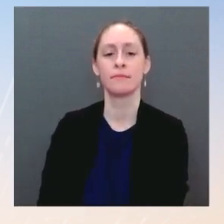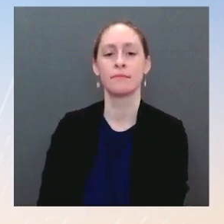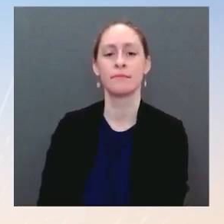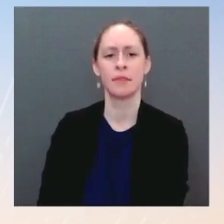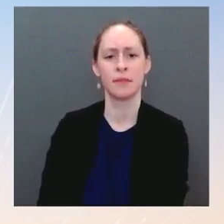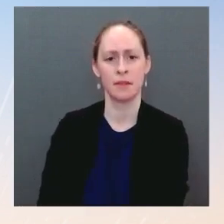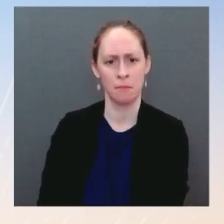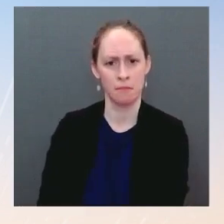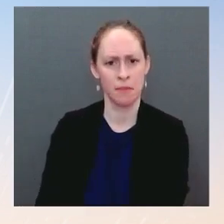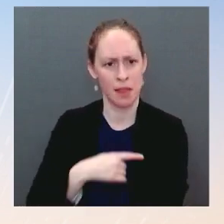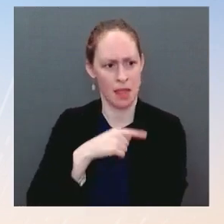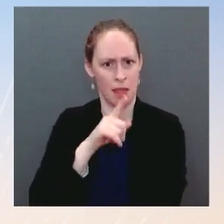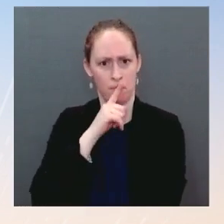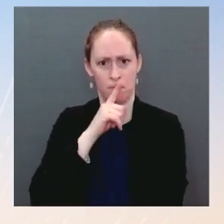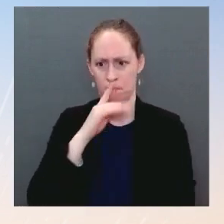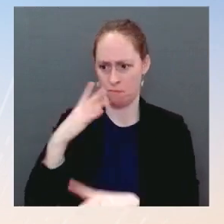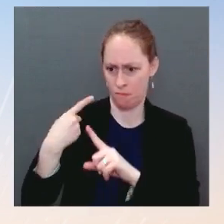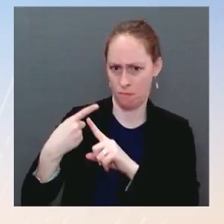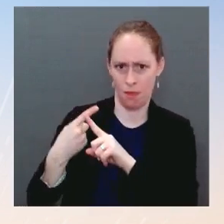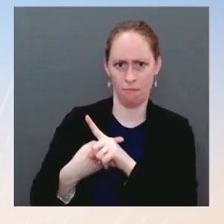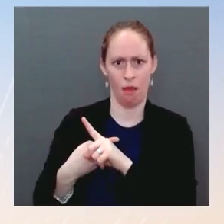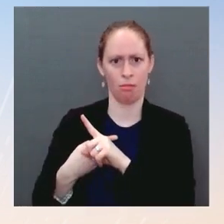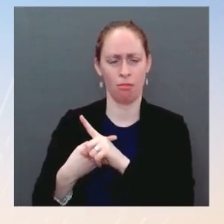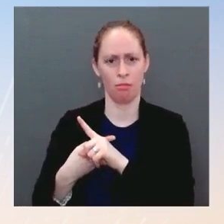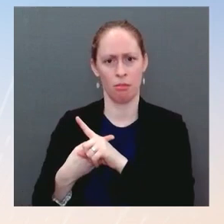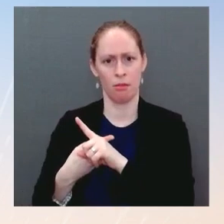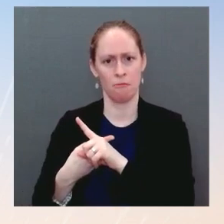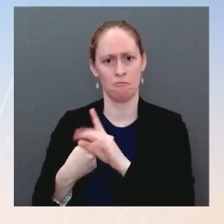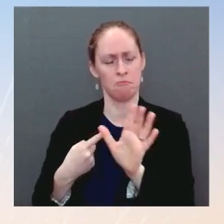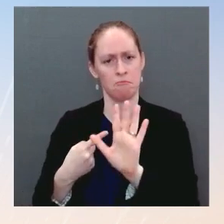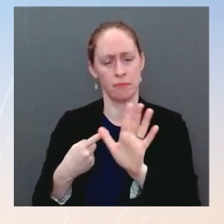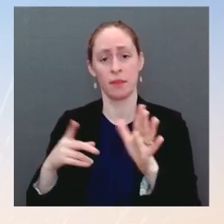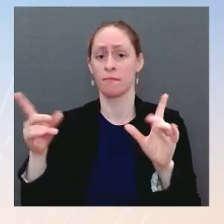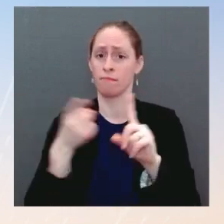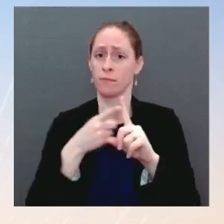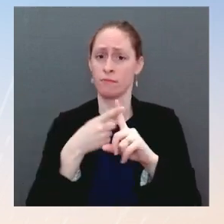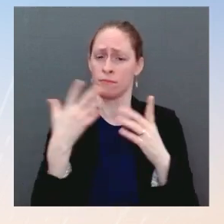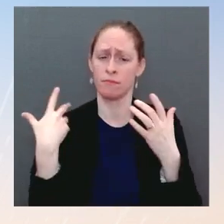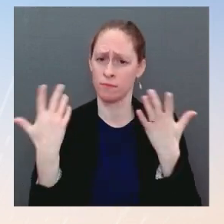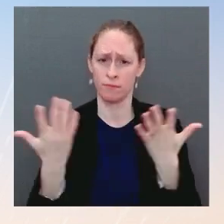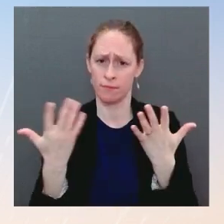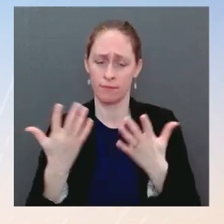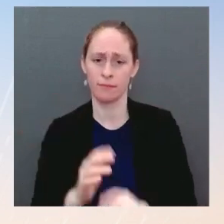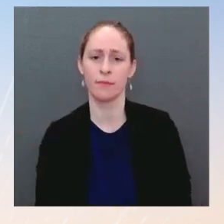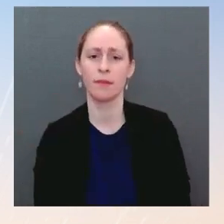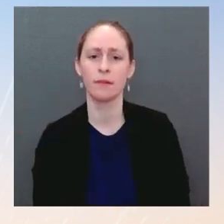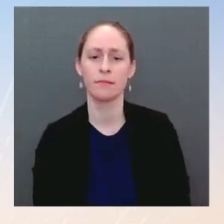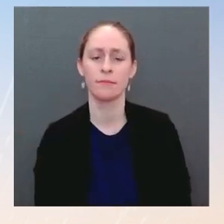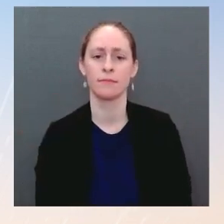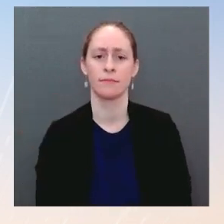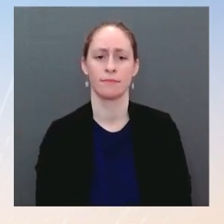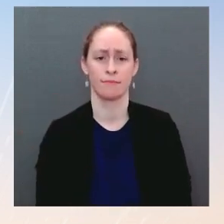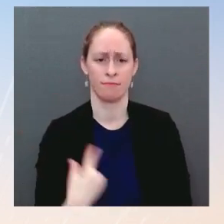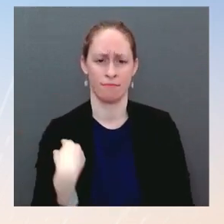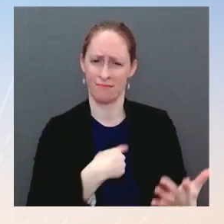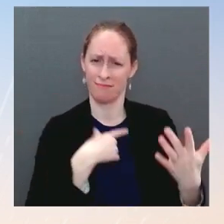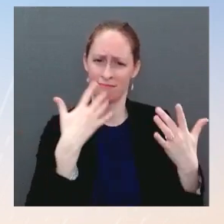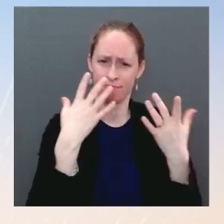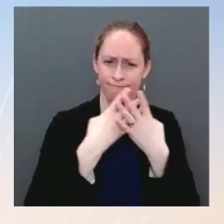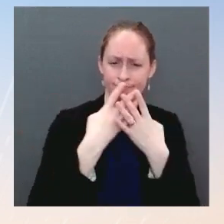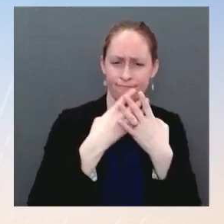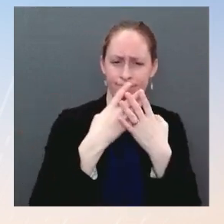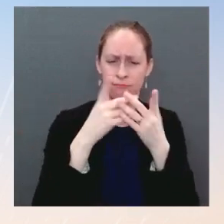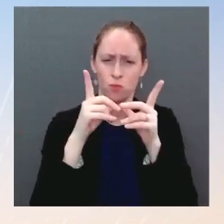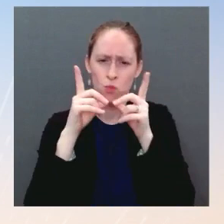is on, first, of course, is selecting through a rigorous process a candidate who is eminently qualified, who, again, meets, is worthy of the